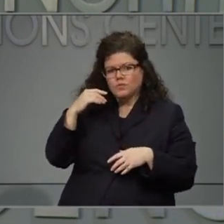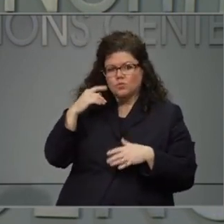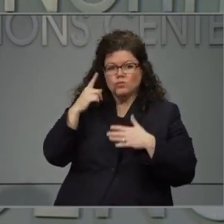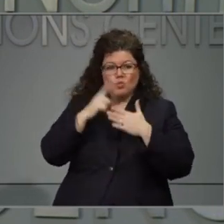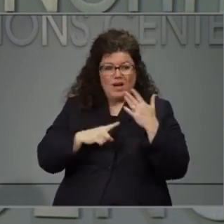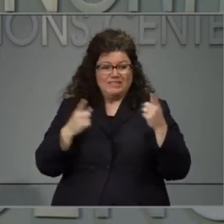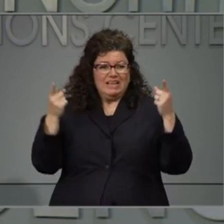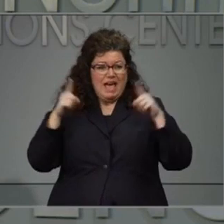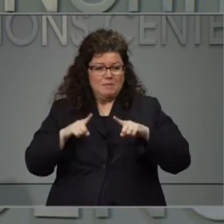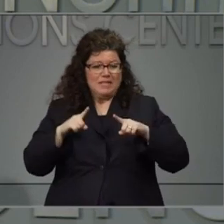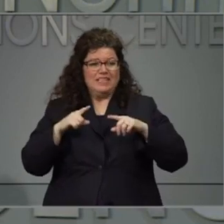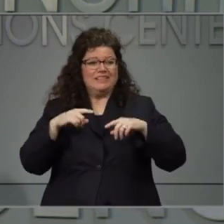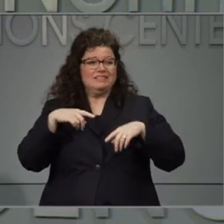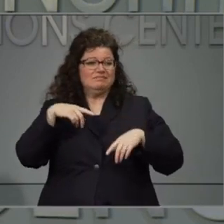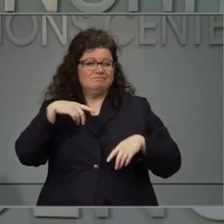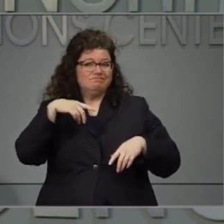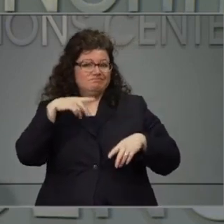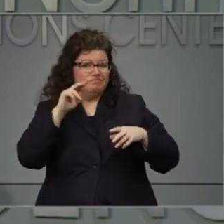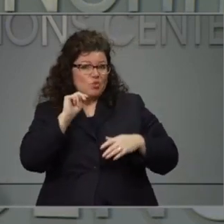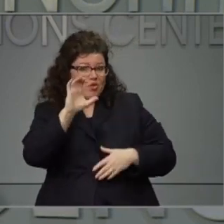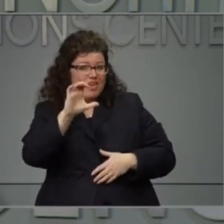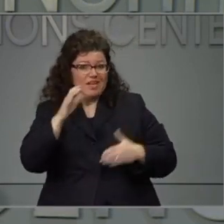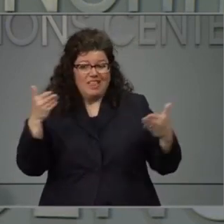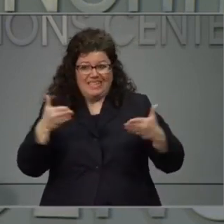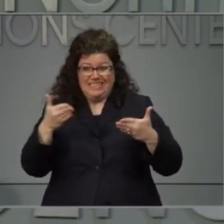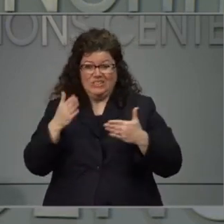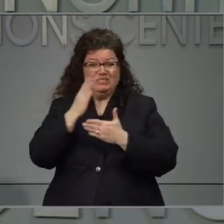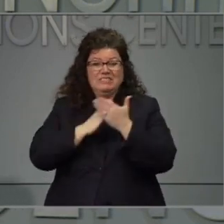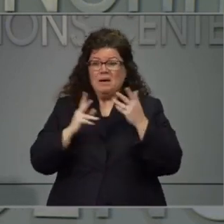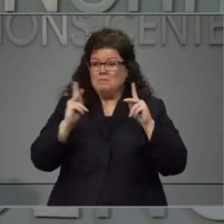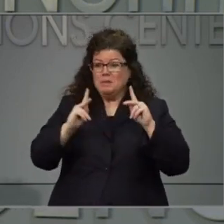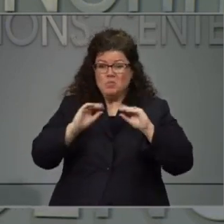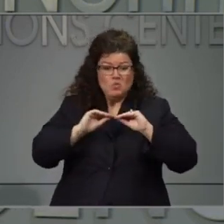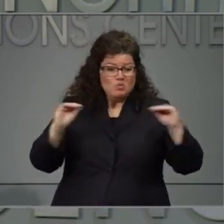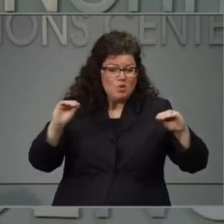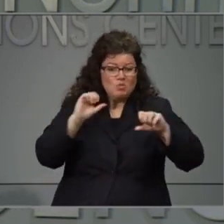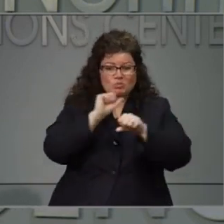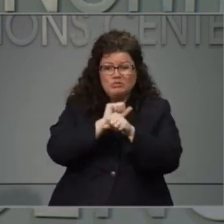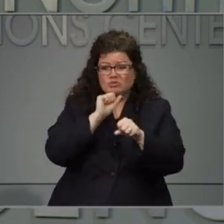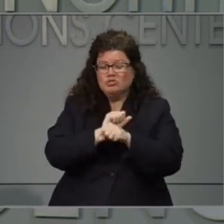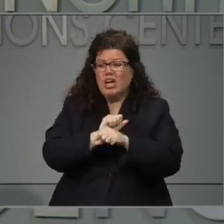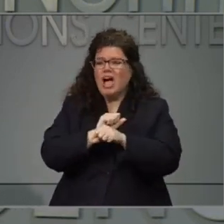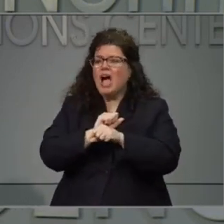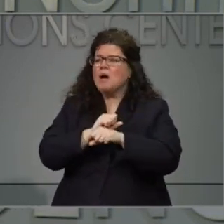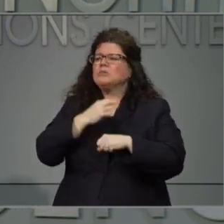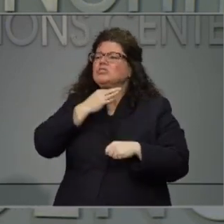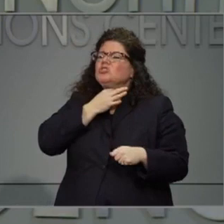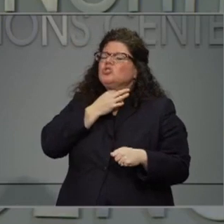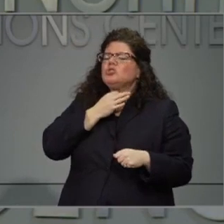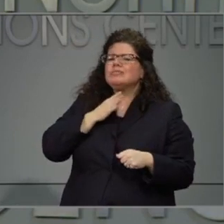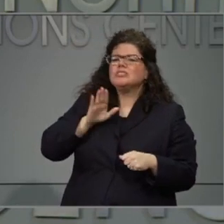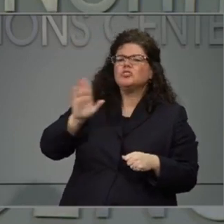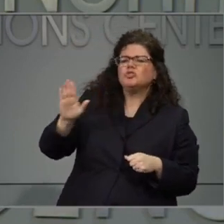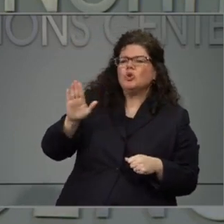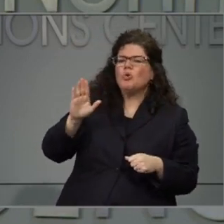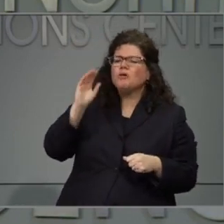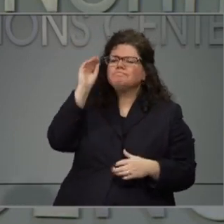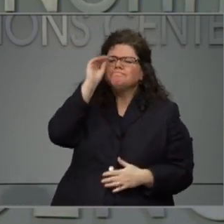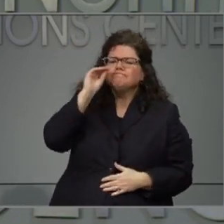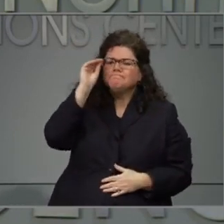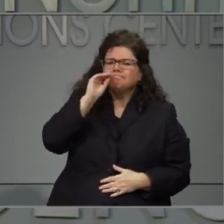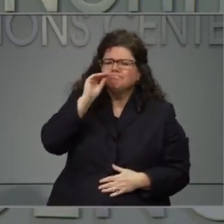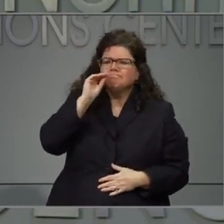the North Carolina people right now, especially those who are out of a job. So I'm just really curious to know personally from you just how